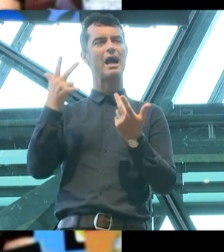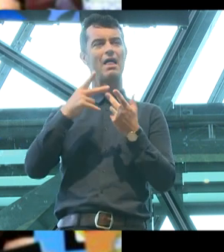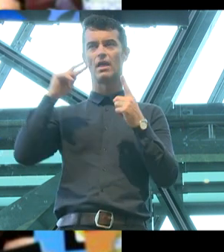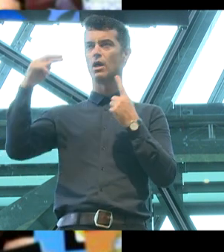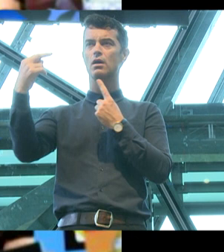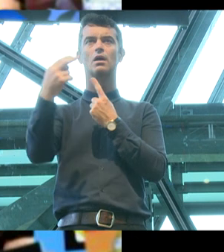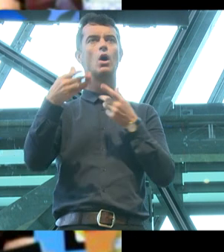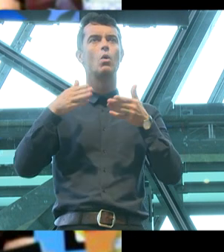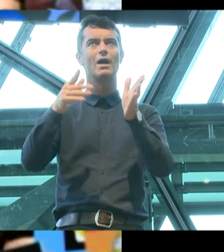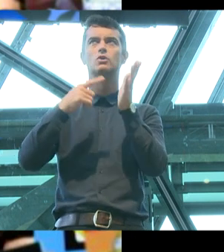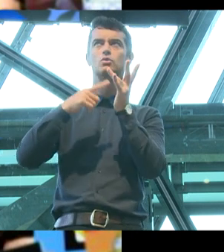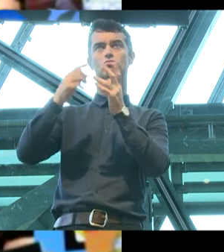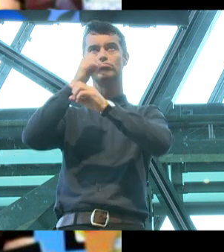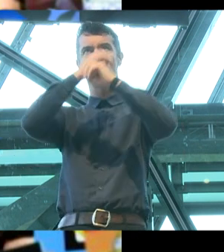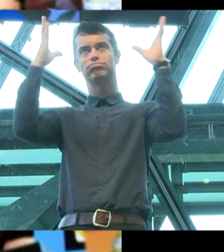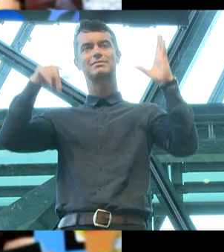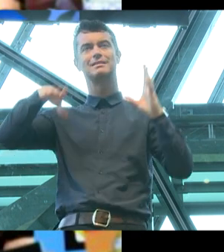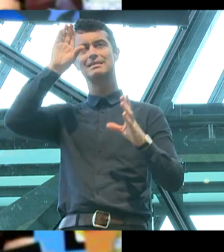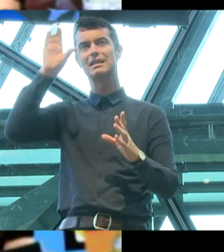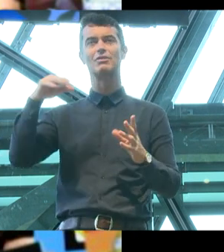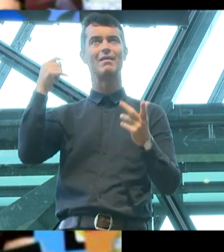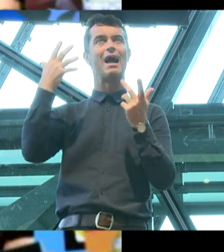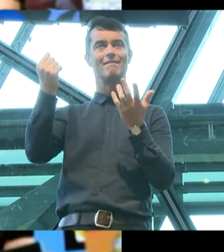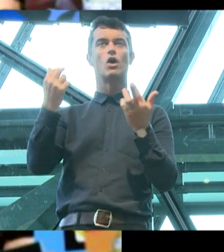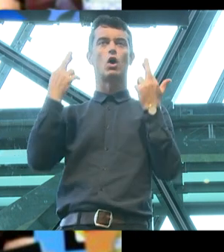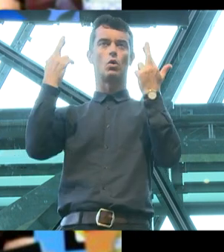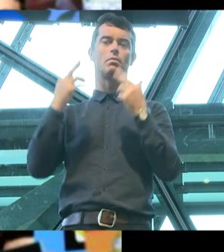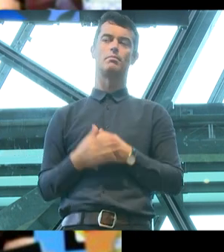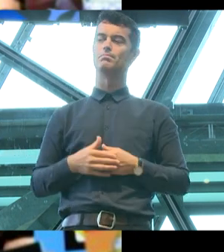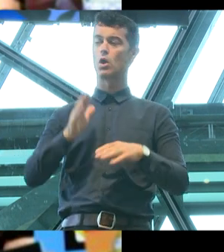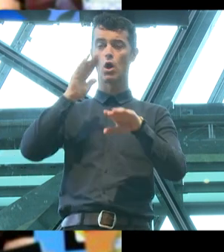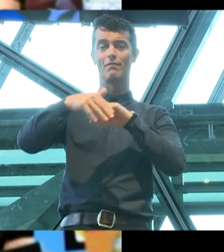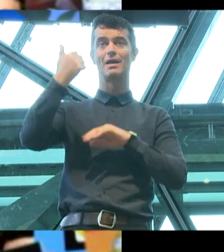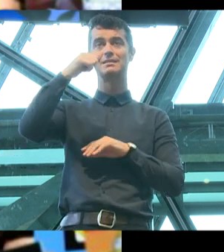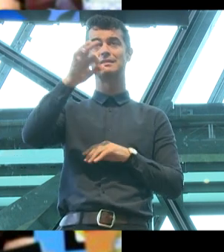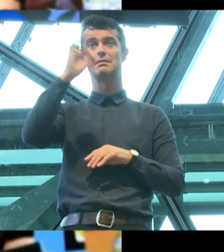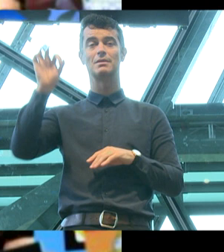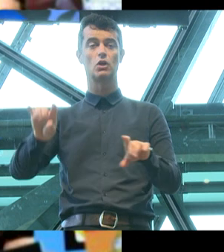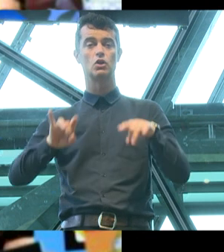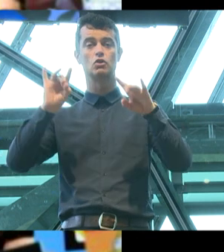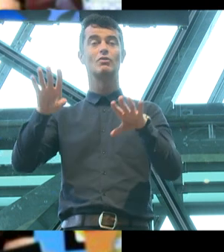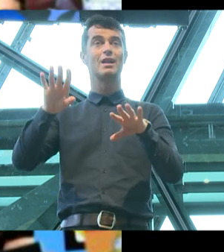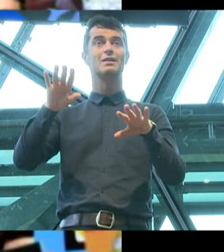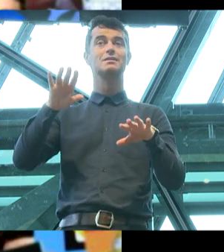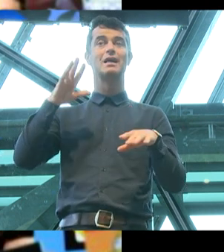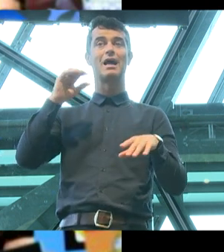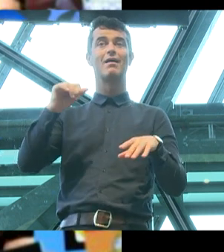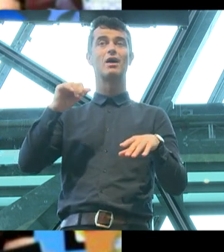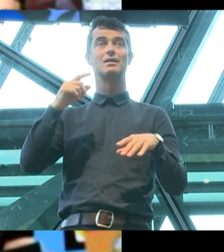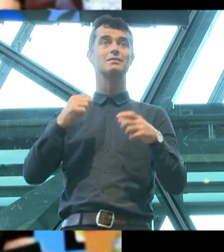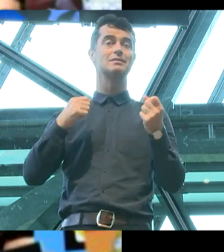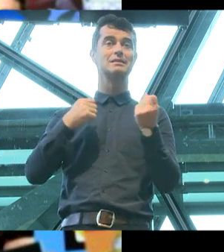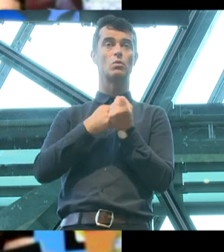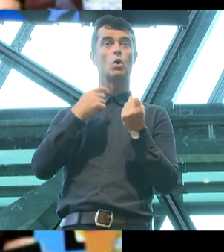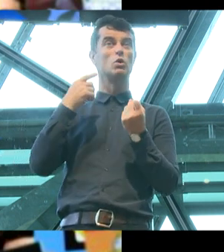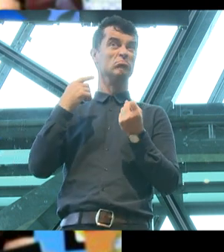realms of hope. Over 60% of surveyed Australians support two adults of the same-sex marrying.